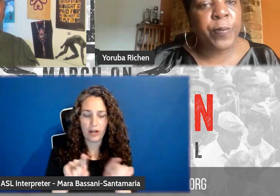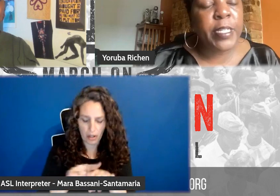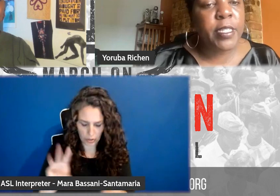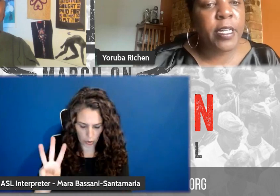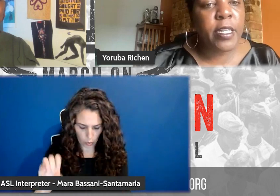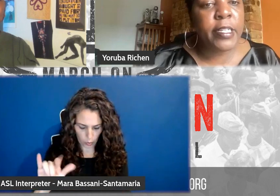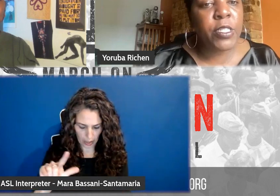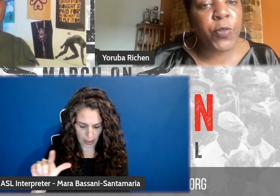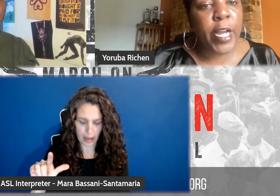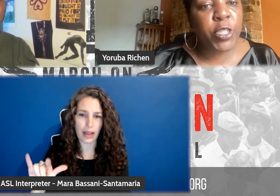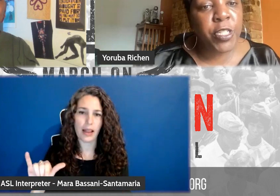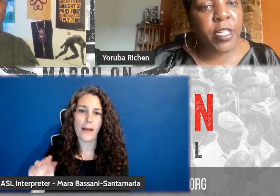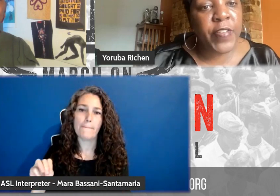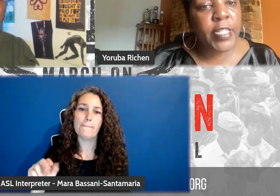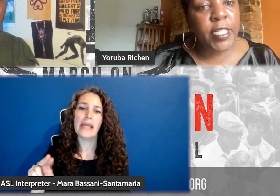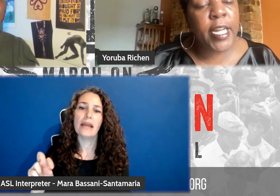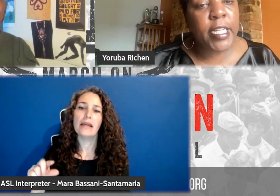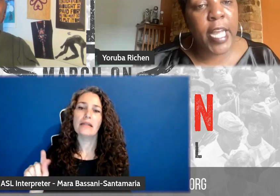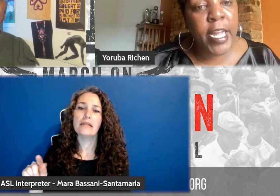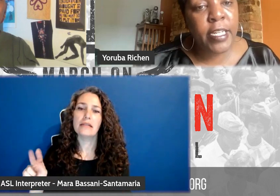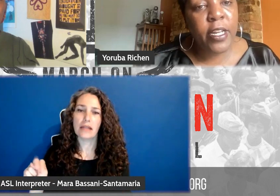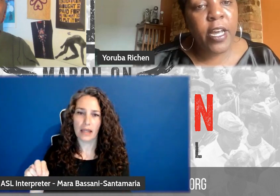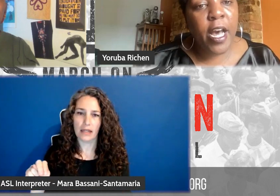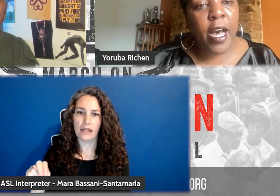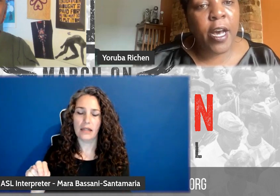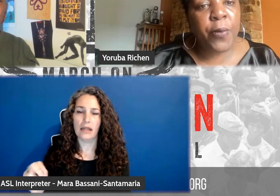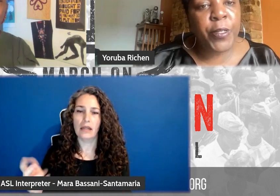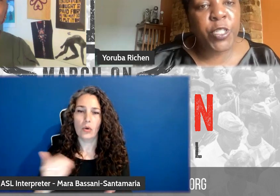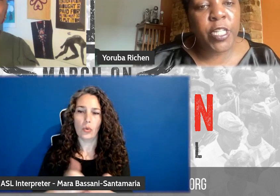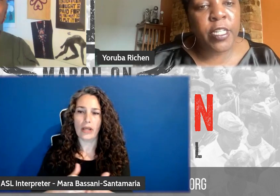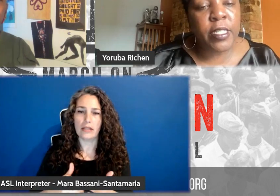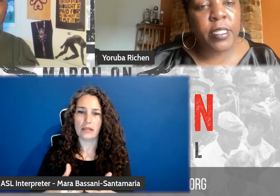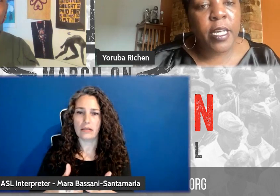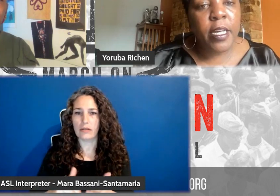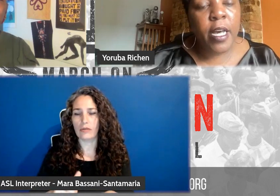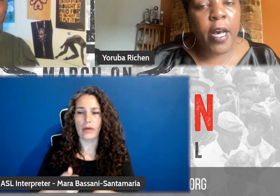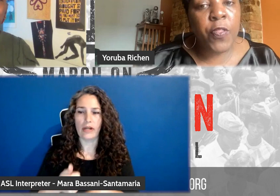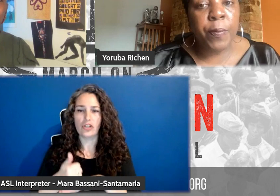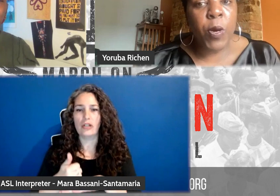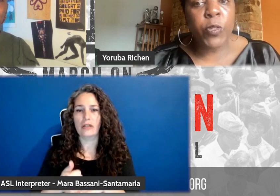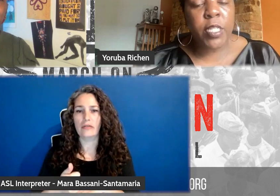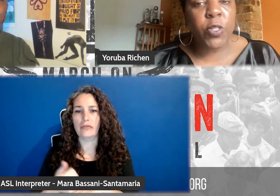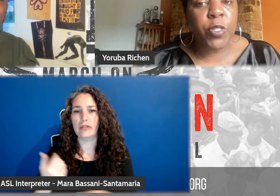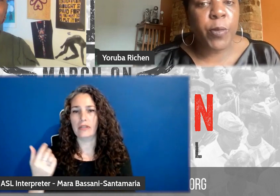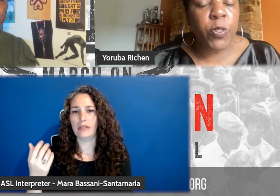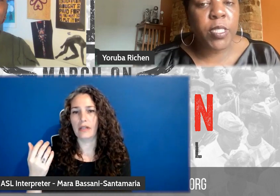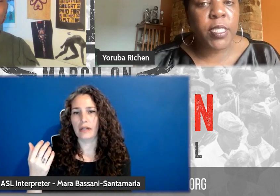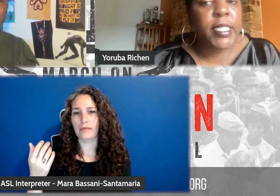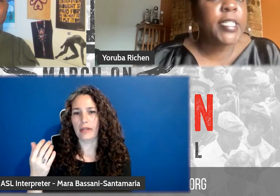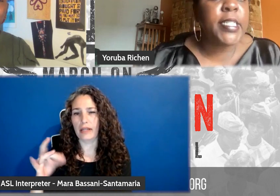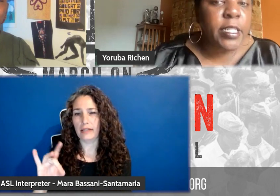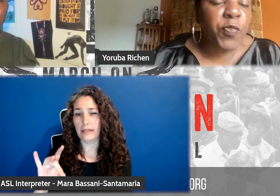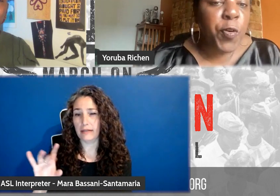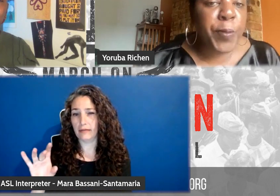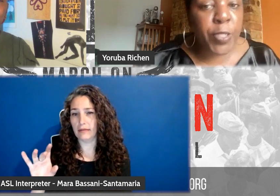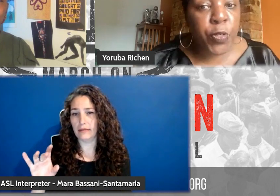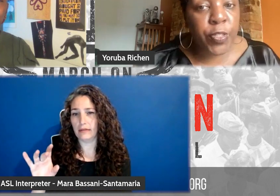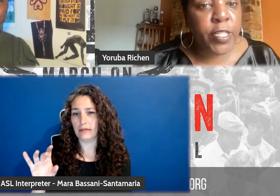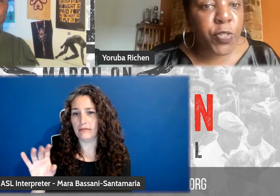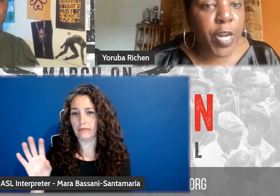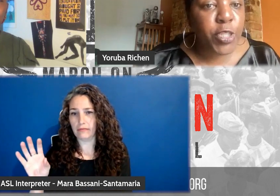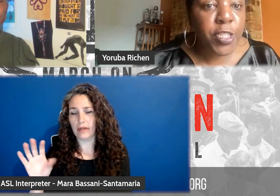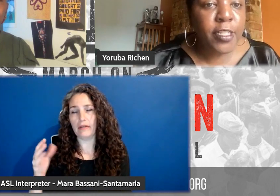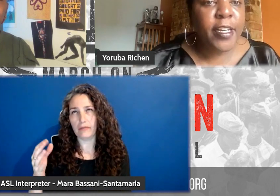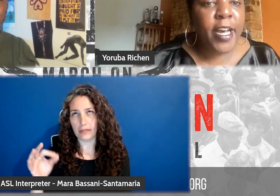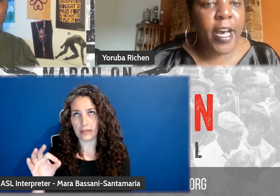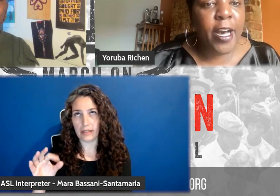the Wilmington insurrection of 1898, which is the most, considered the most successful political